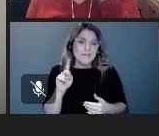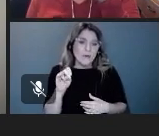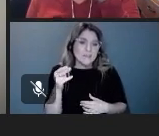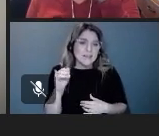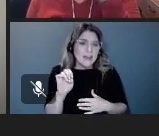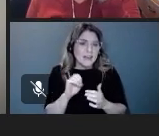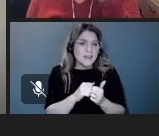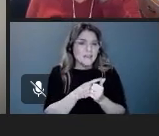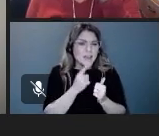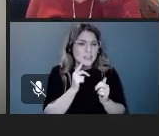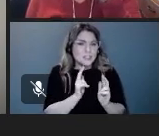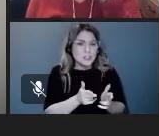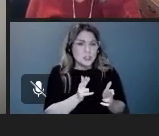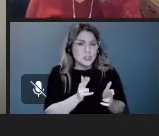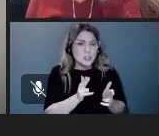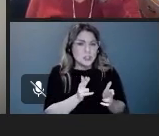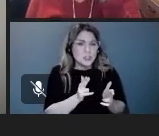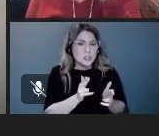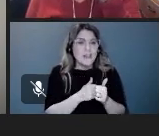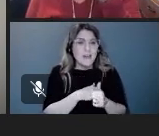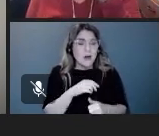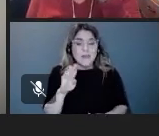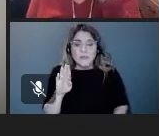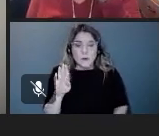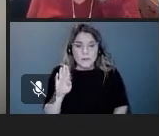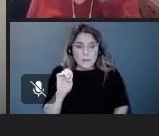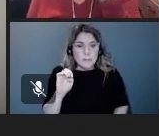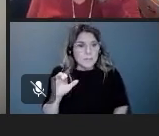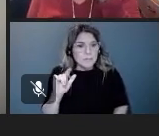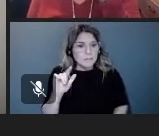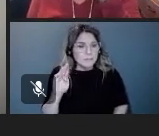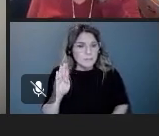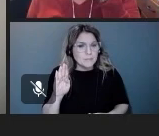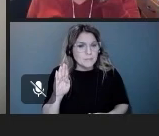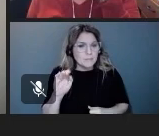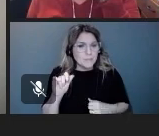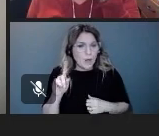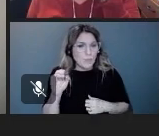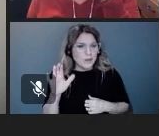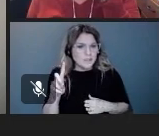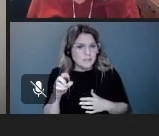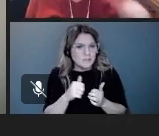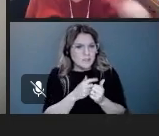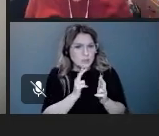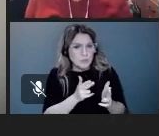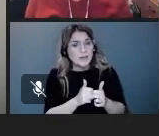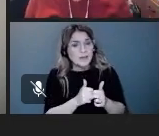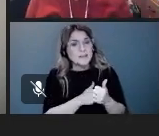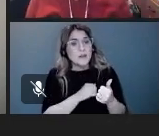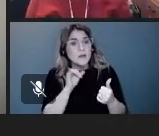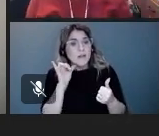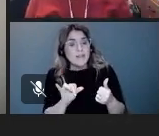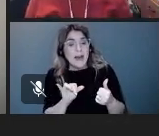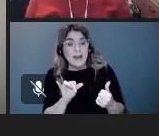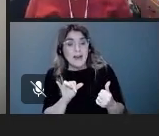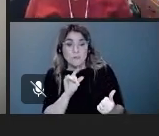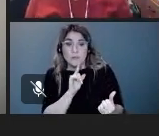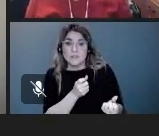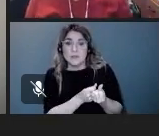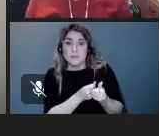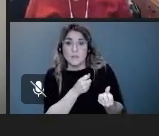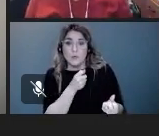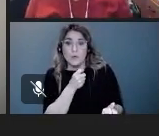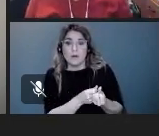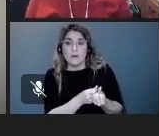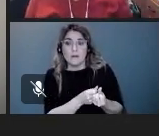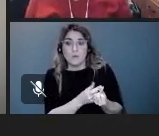meeting of this group right after the uvalde shooting and uh there was sort of a um a groundswell of support around wanting